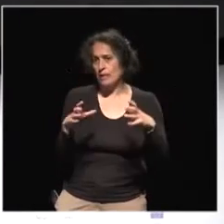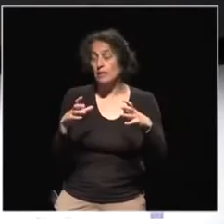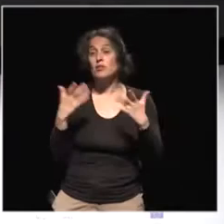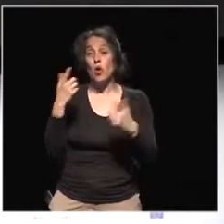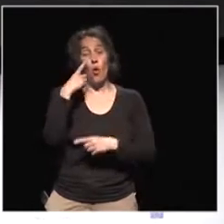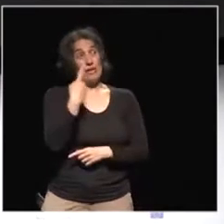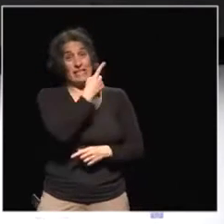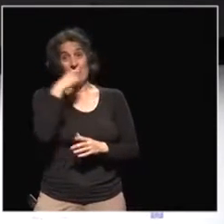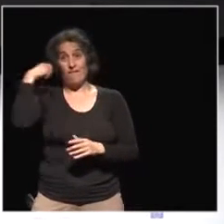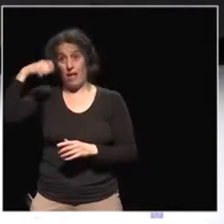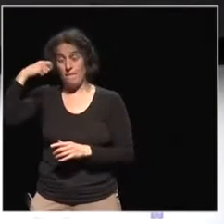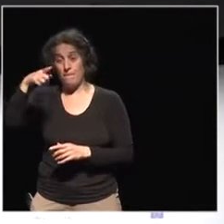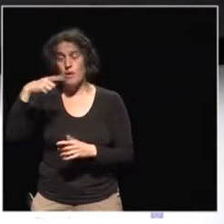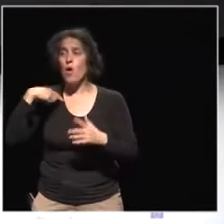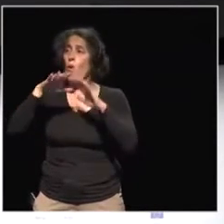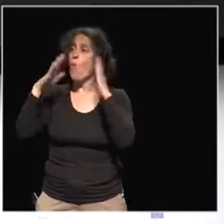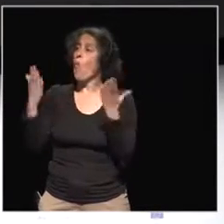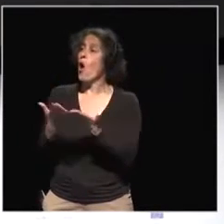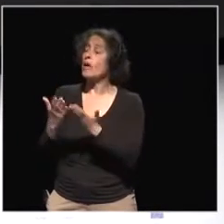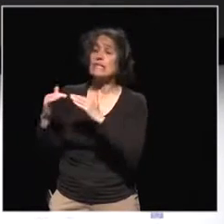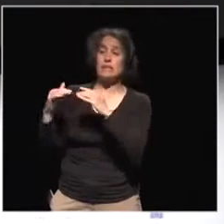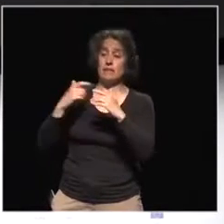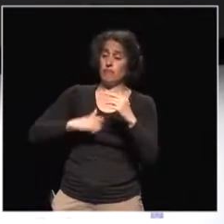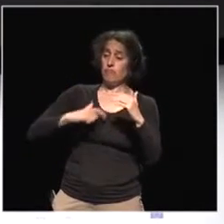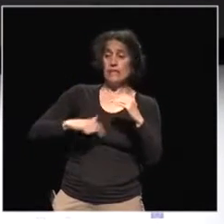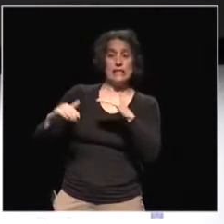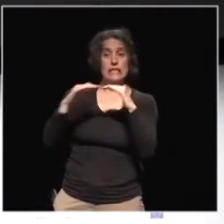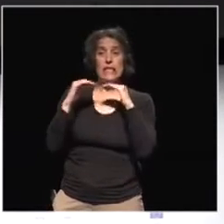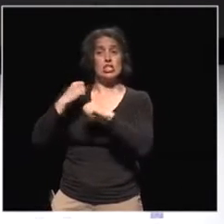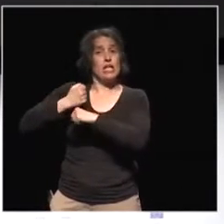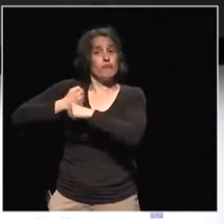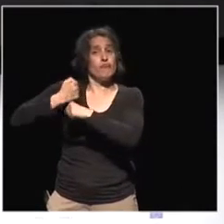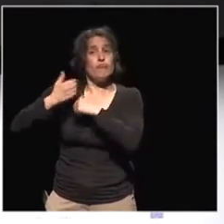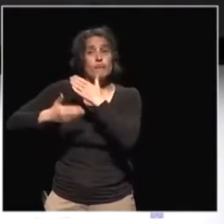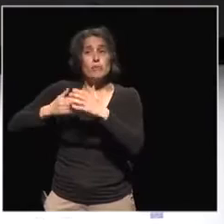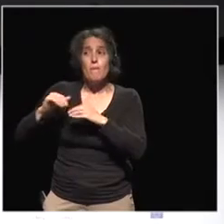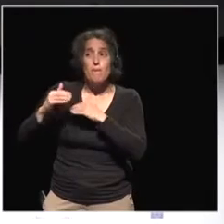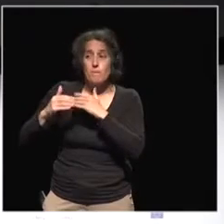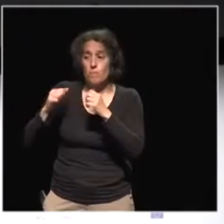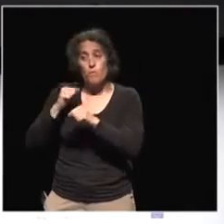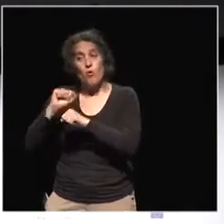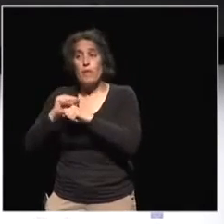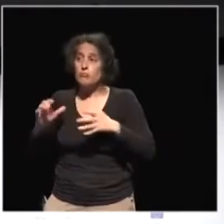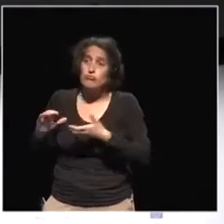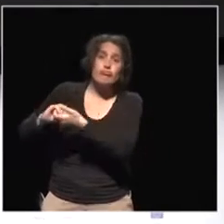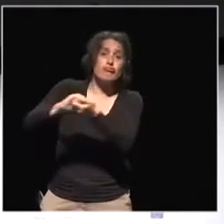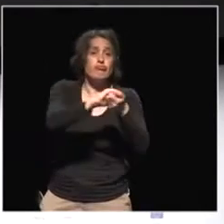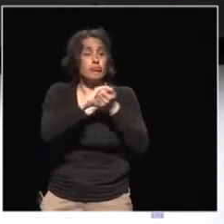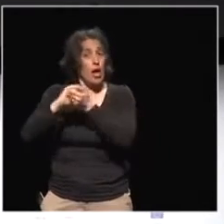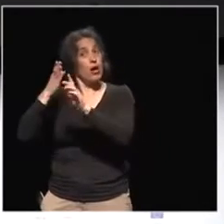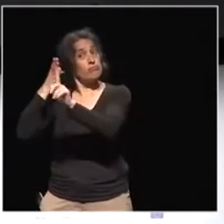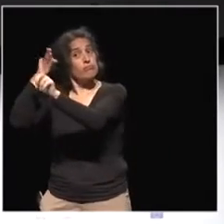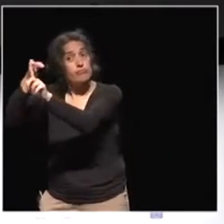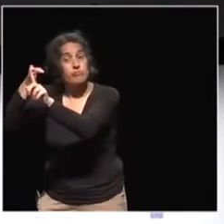a World Citizens Movement actually something which is possible, which we should work towards, and why is it needed. So,